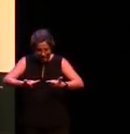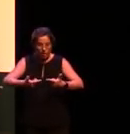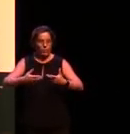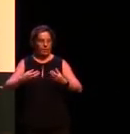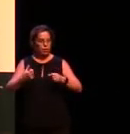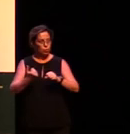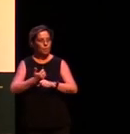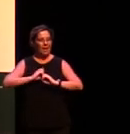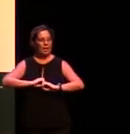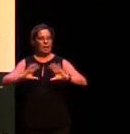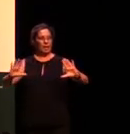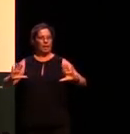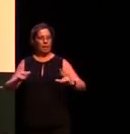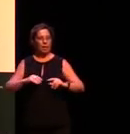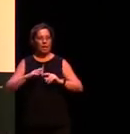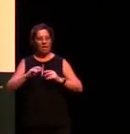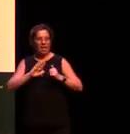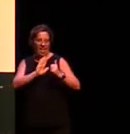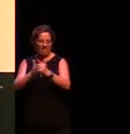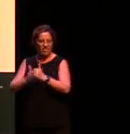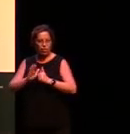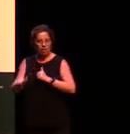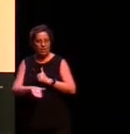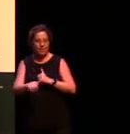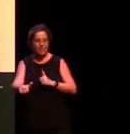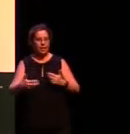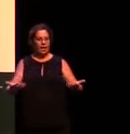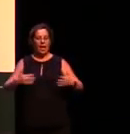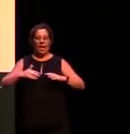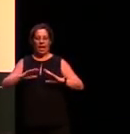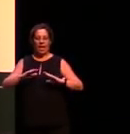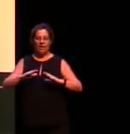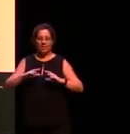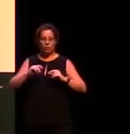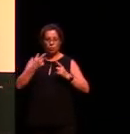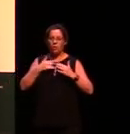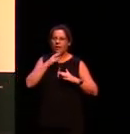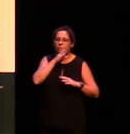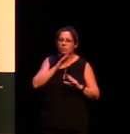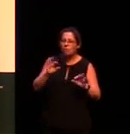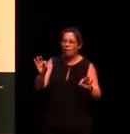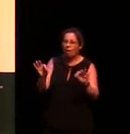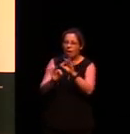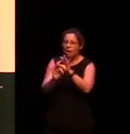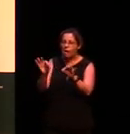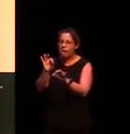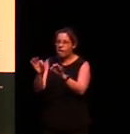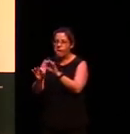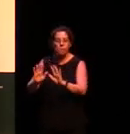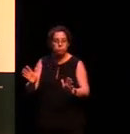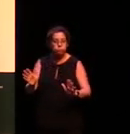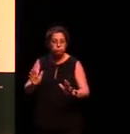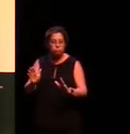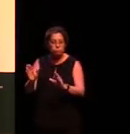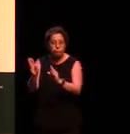and you use them in a really efficient way and you fully specify the meaning and you don't have any of the ambiguity that